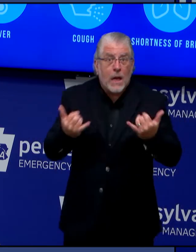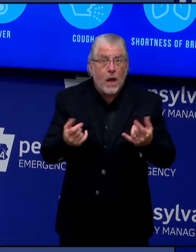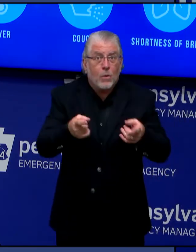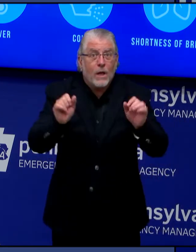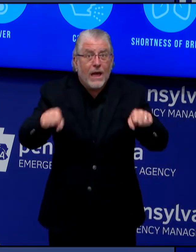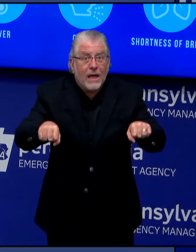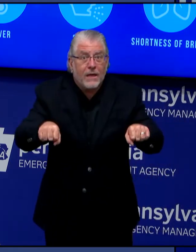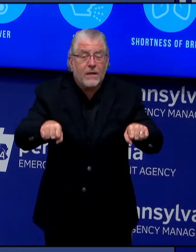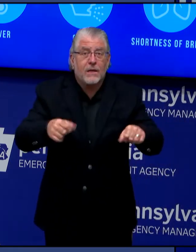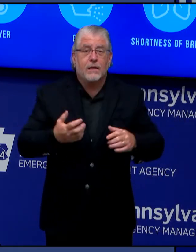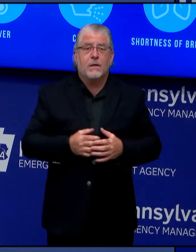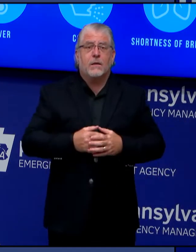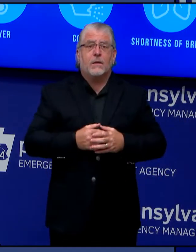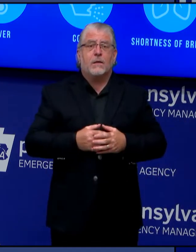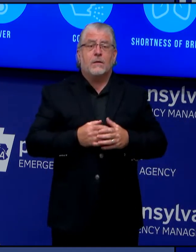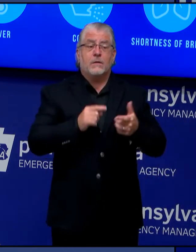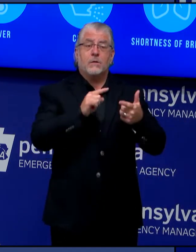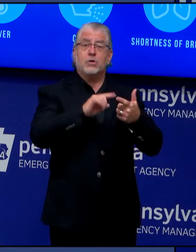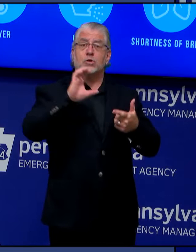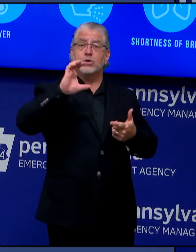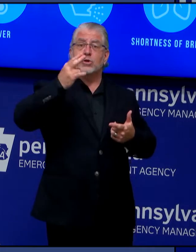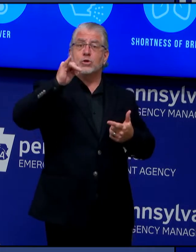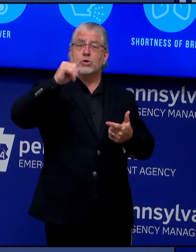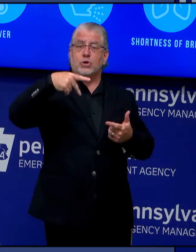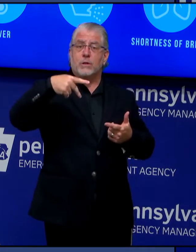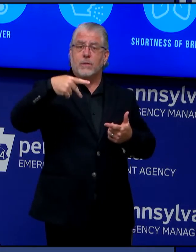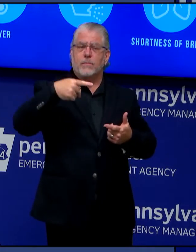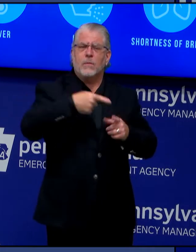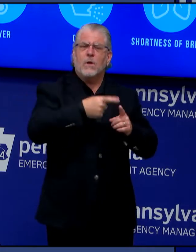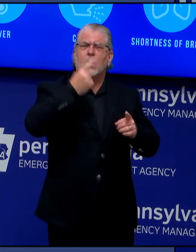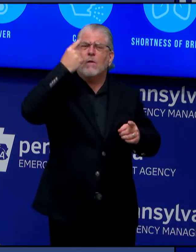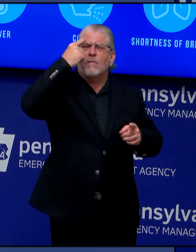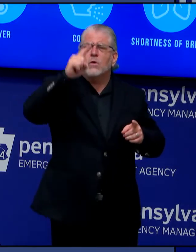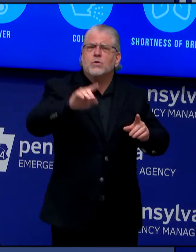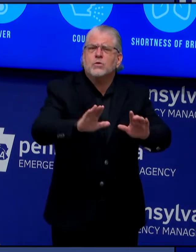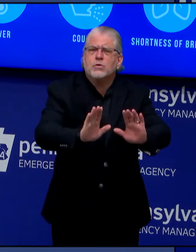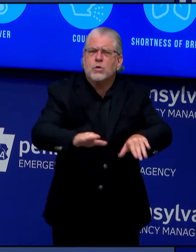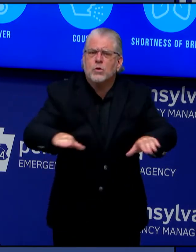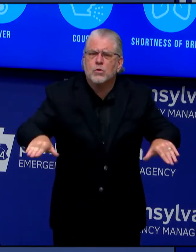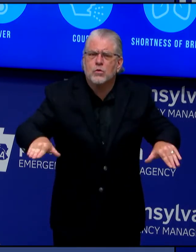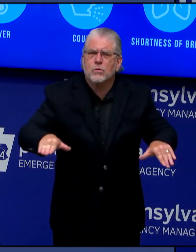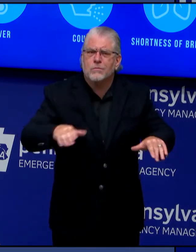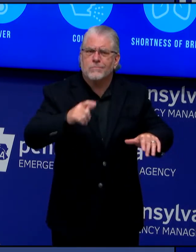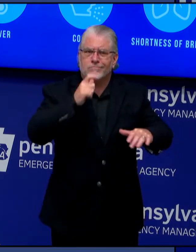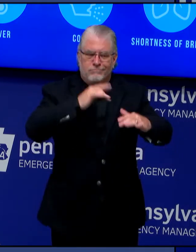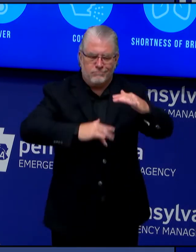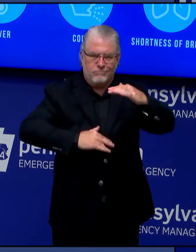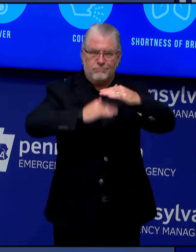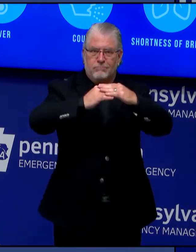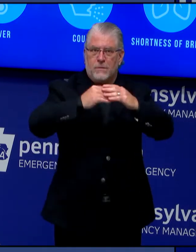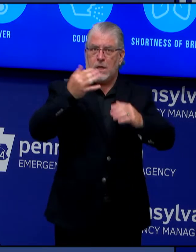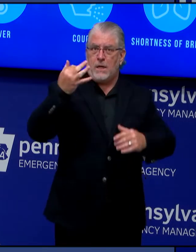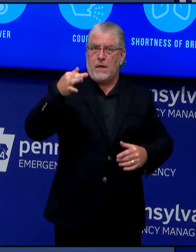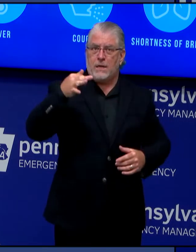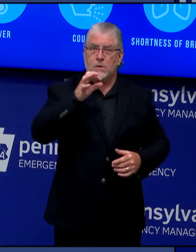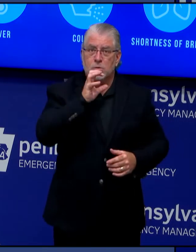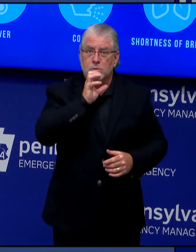children and teens up to age 19 who are not eligible for Medicaid and who do not have other insurance.